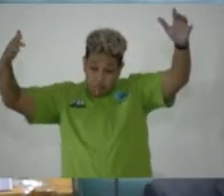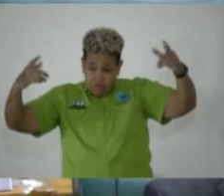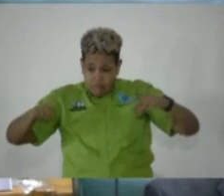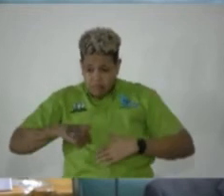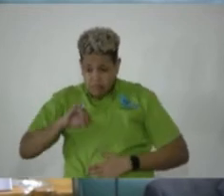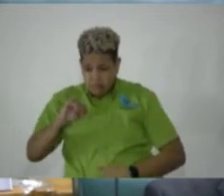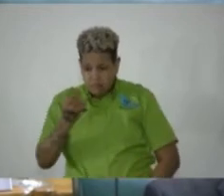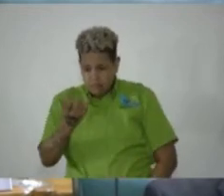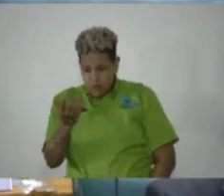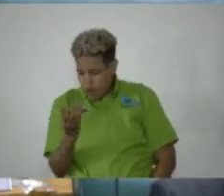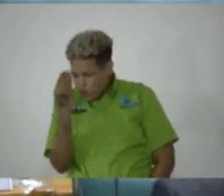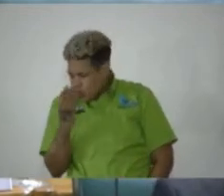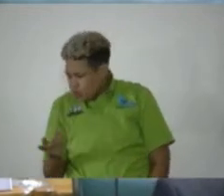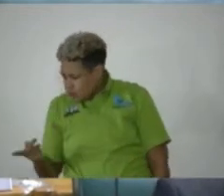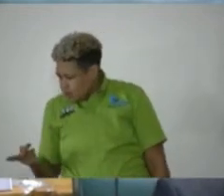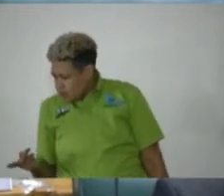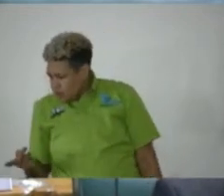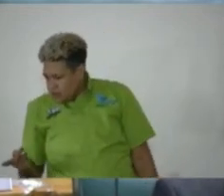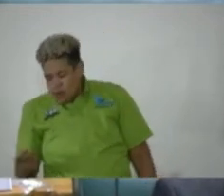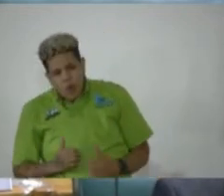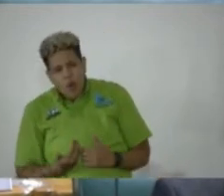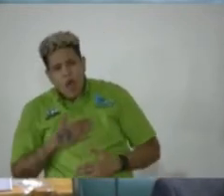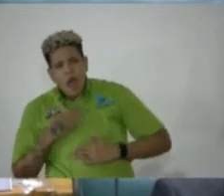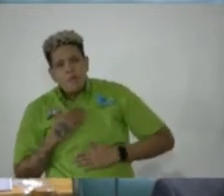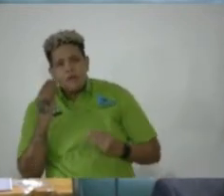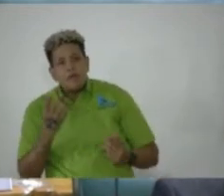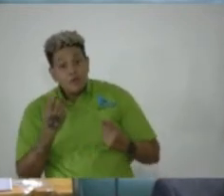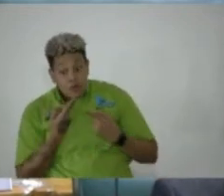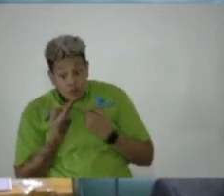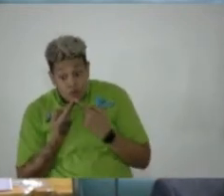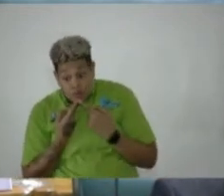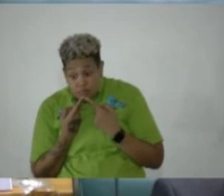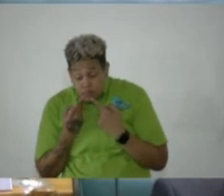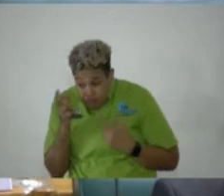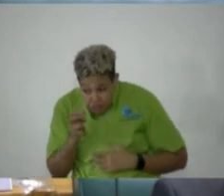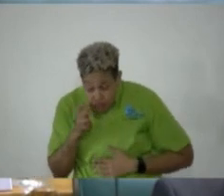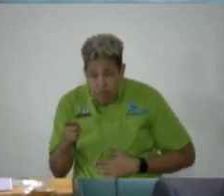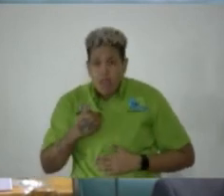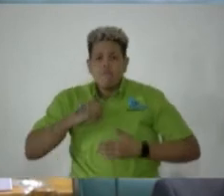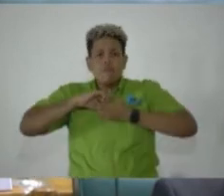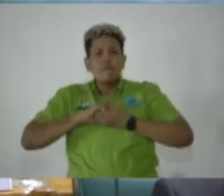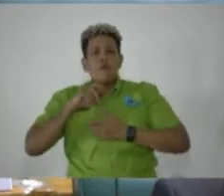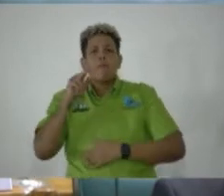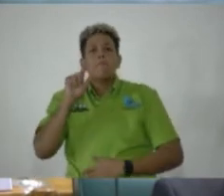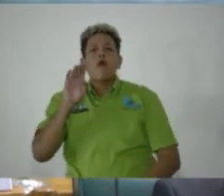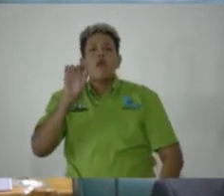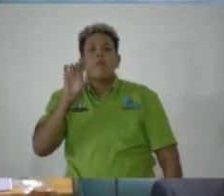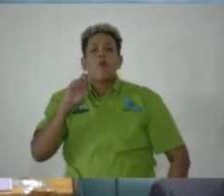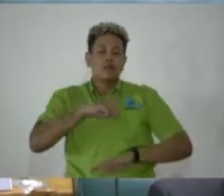want to say how pleased I am to hear that there will be a date